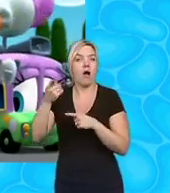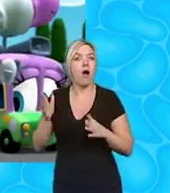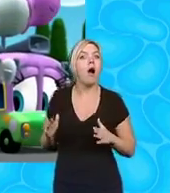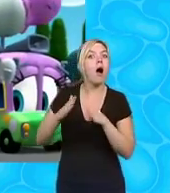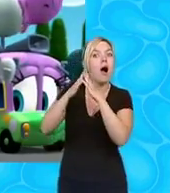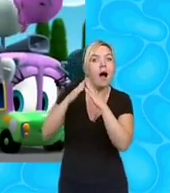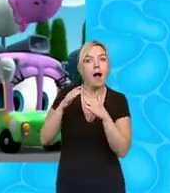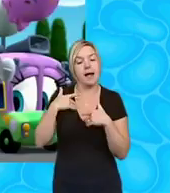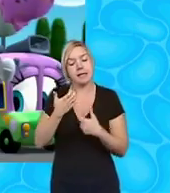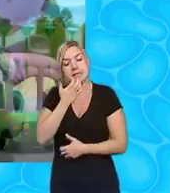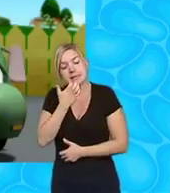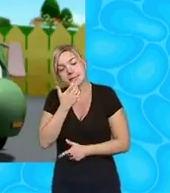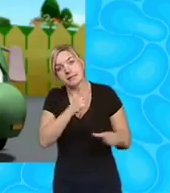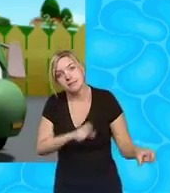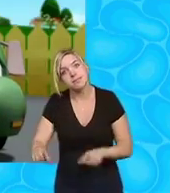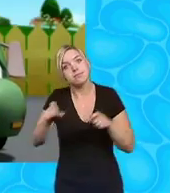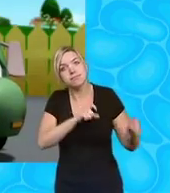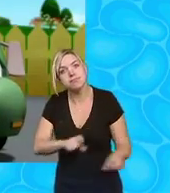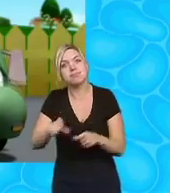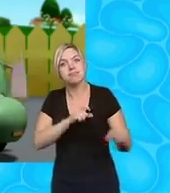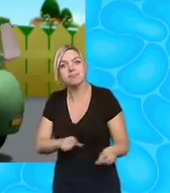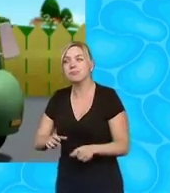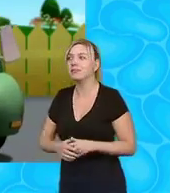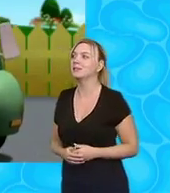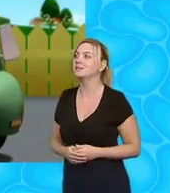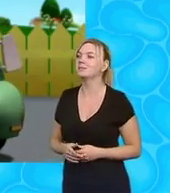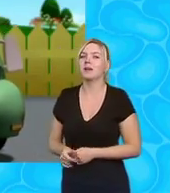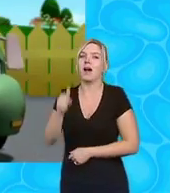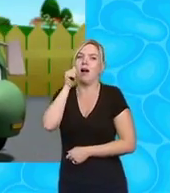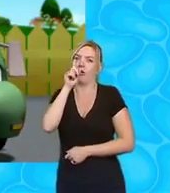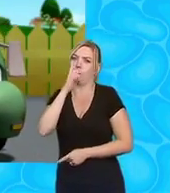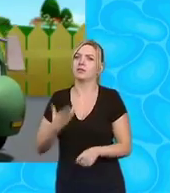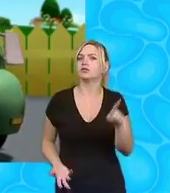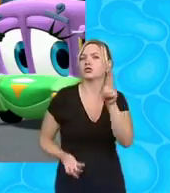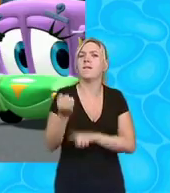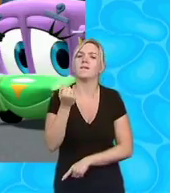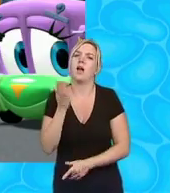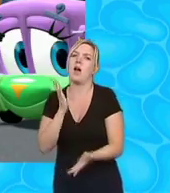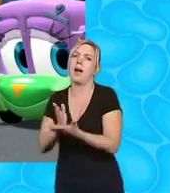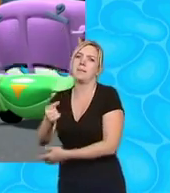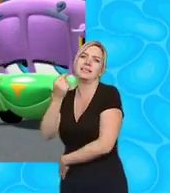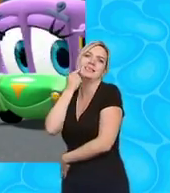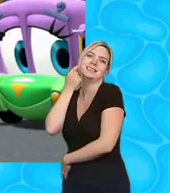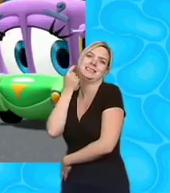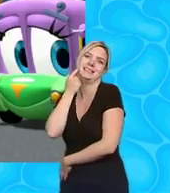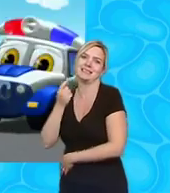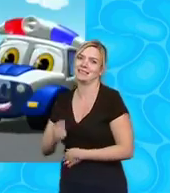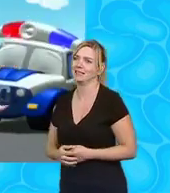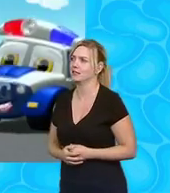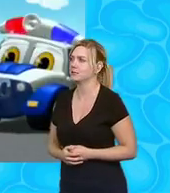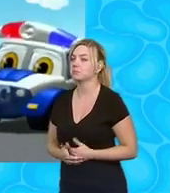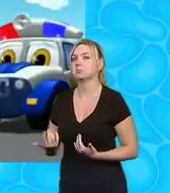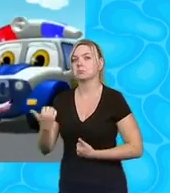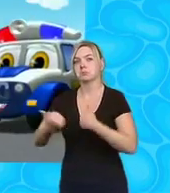we just kept on going I knew we'd make it all along it was easy great